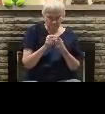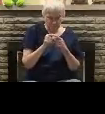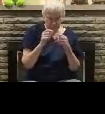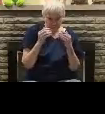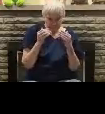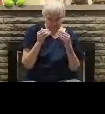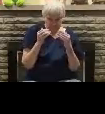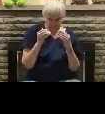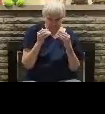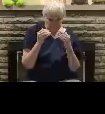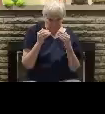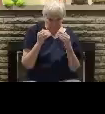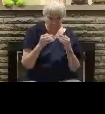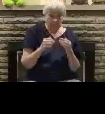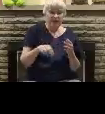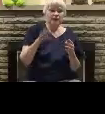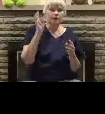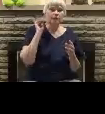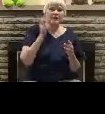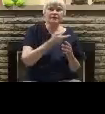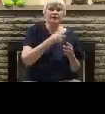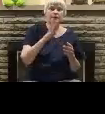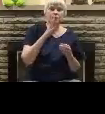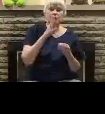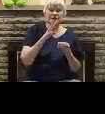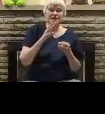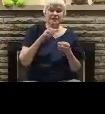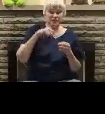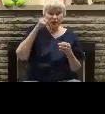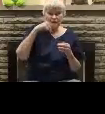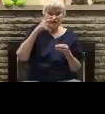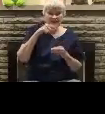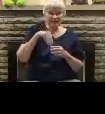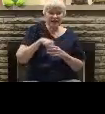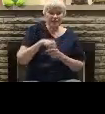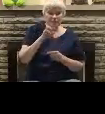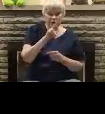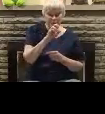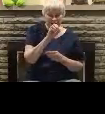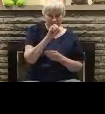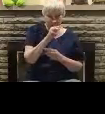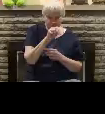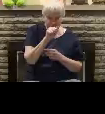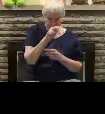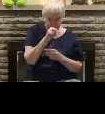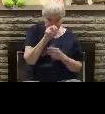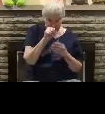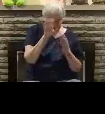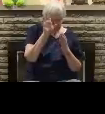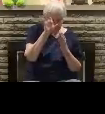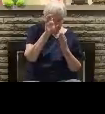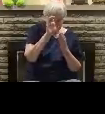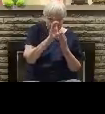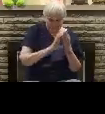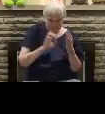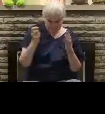Now, here's why we're not shocked about it, is we're told there in Romans 1, but we also see this was prophesied. Peter